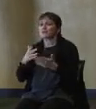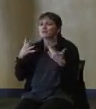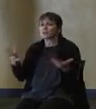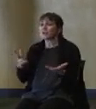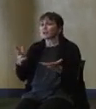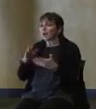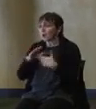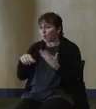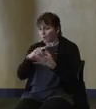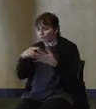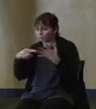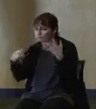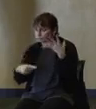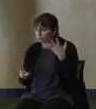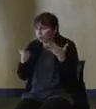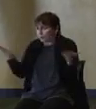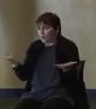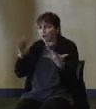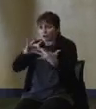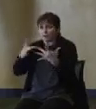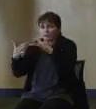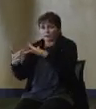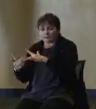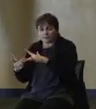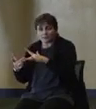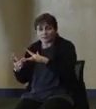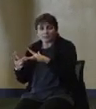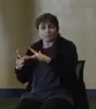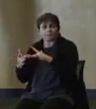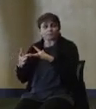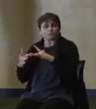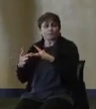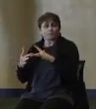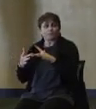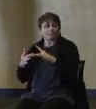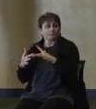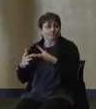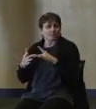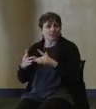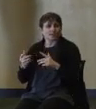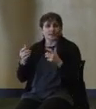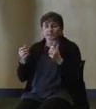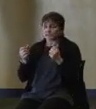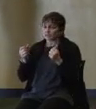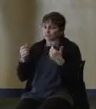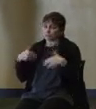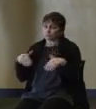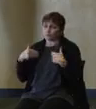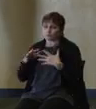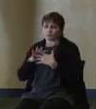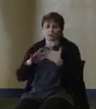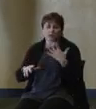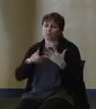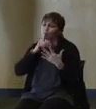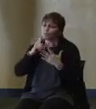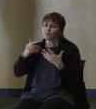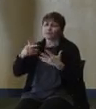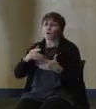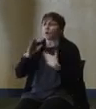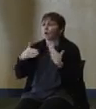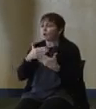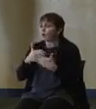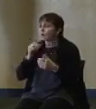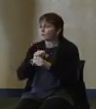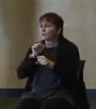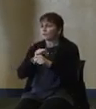My job today, the governor carried so many of the details, and rightly so. But the big thanks go to the men and women who have been